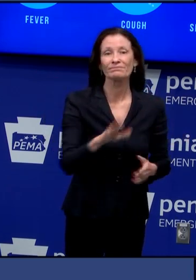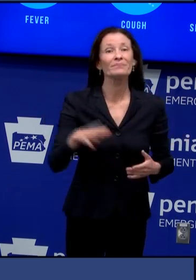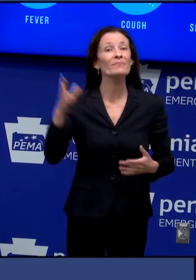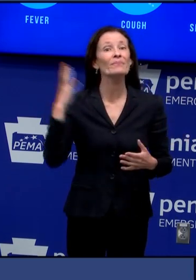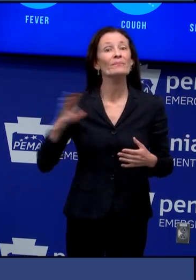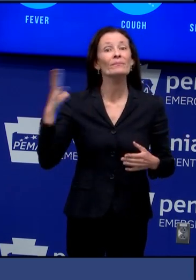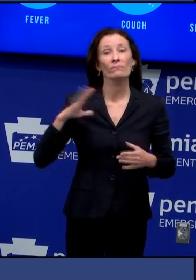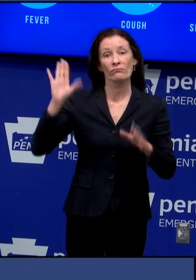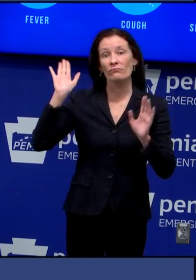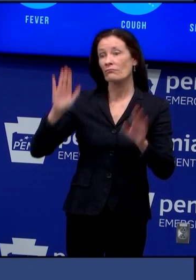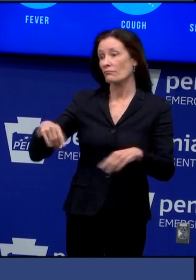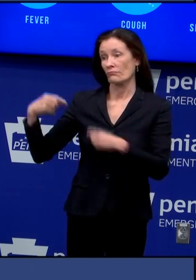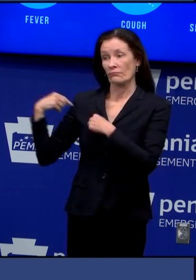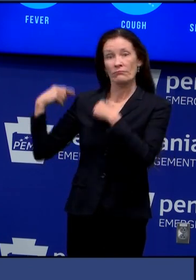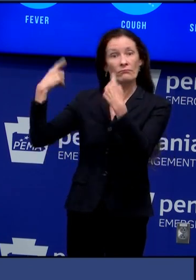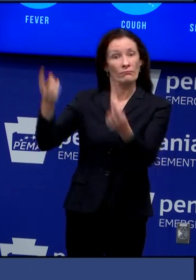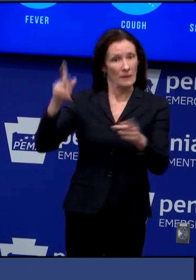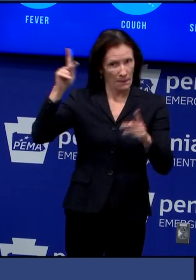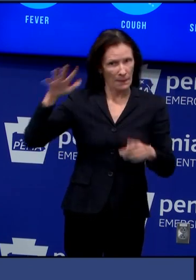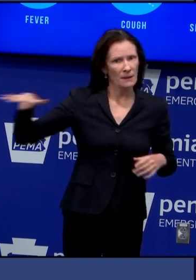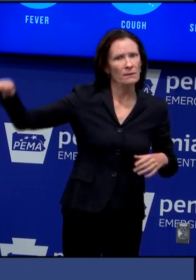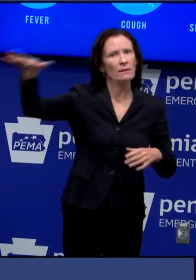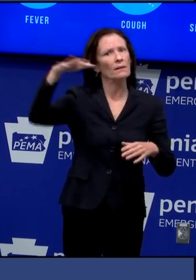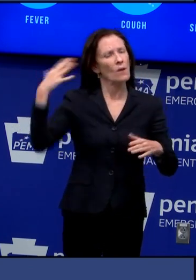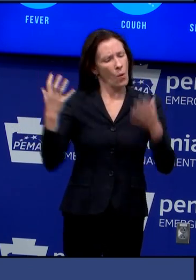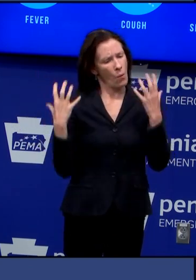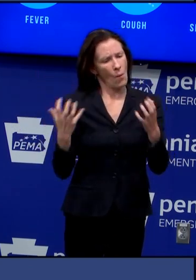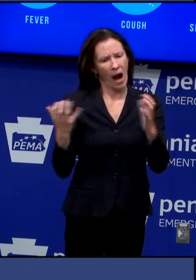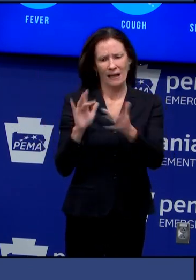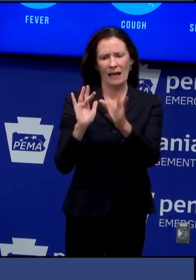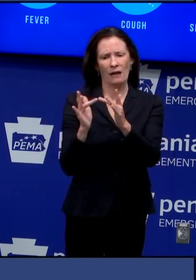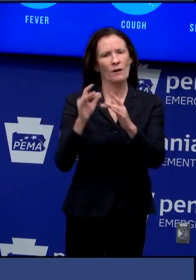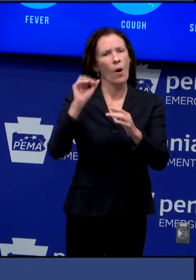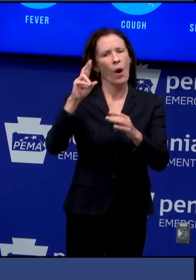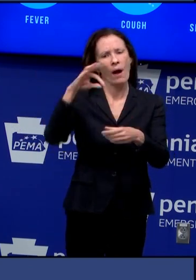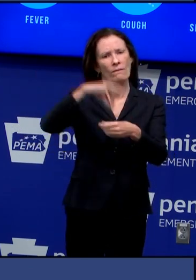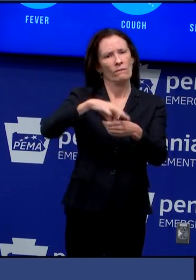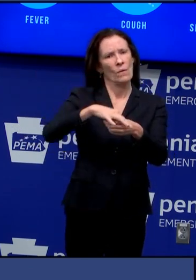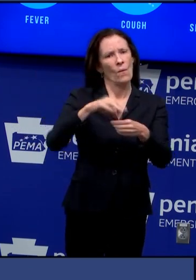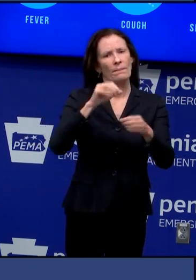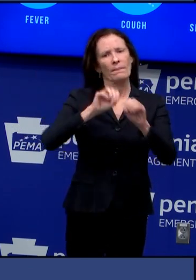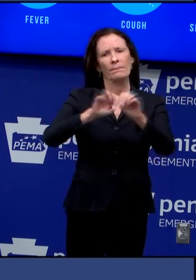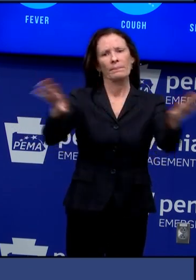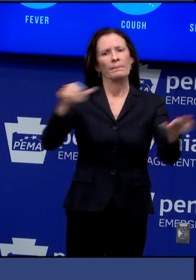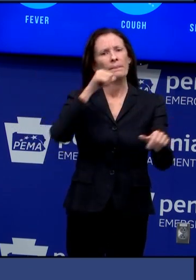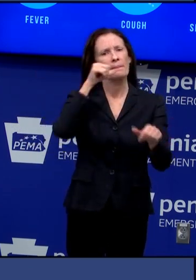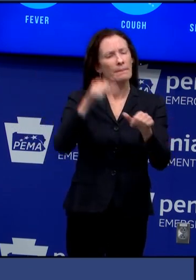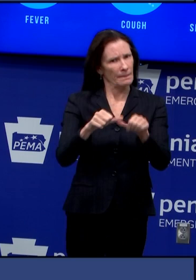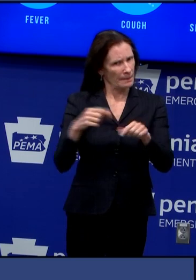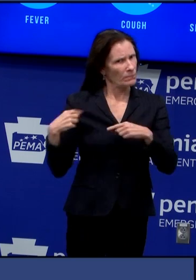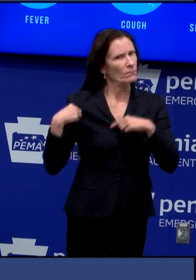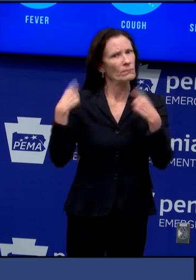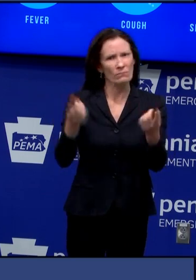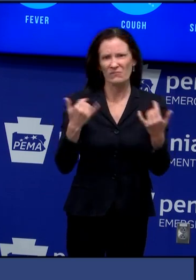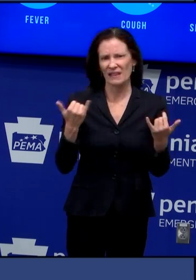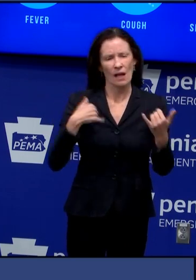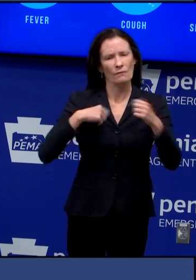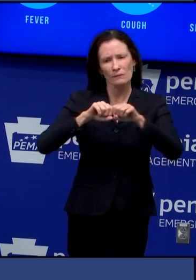Department of State recently launched an awareness initiative to make sure people know about it it has been tremendously successful